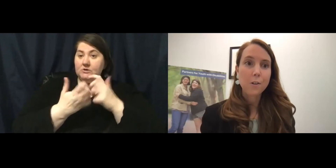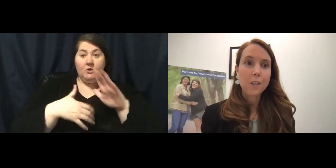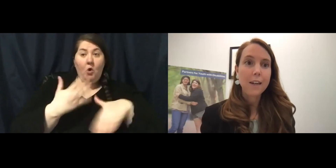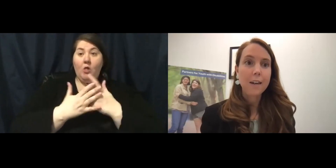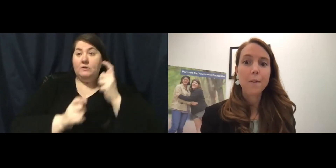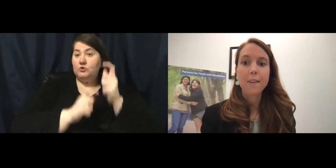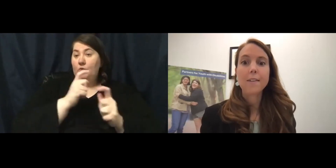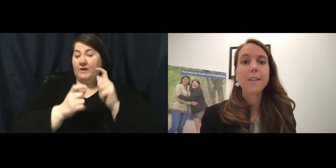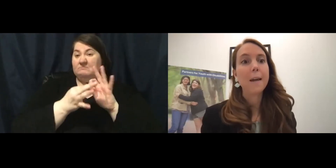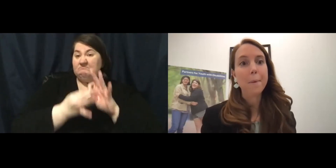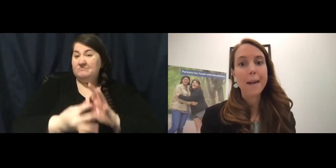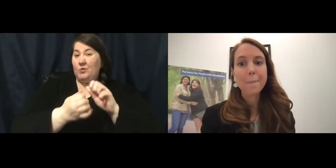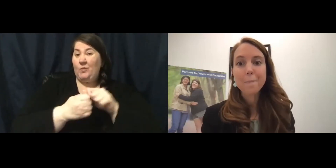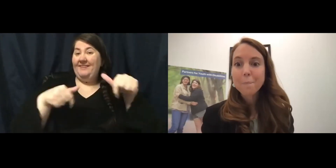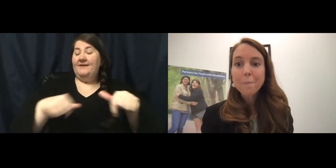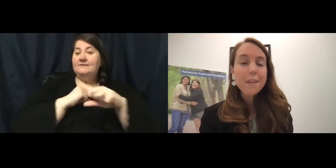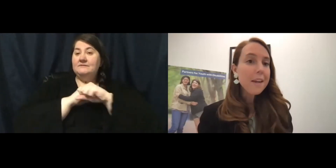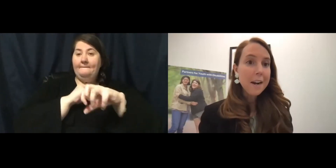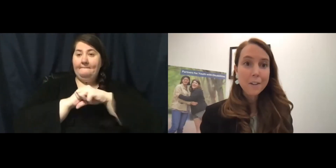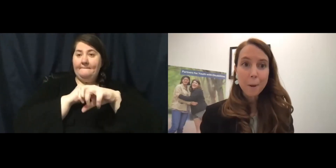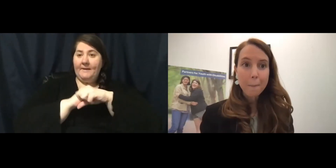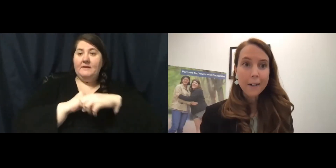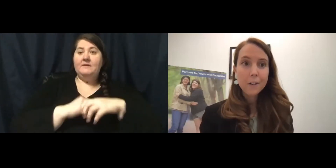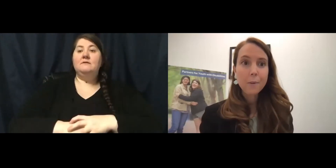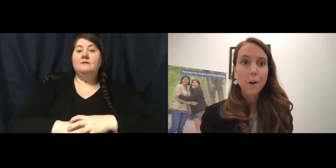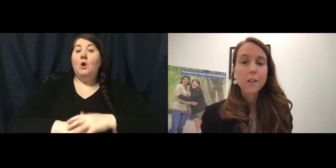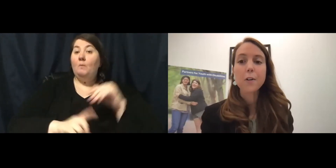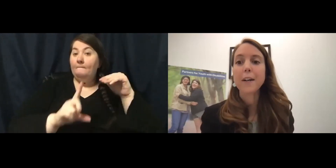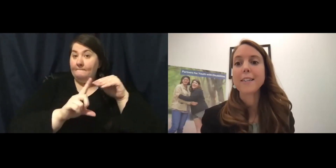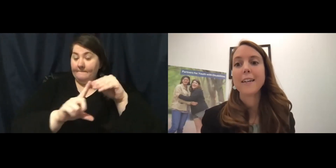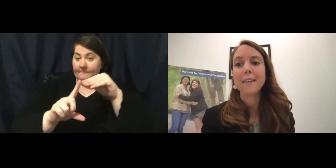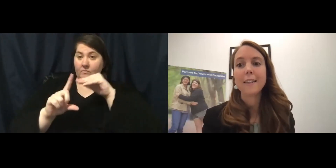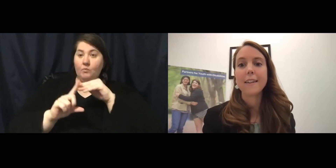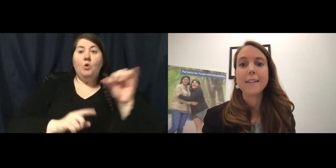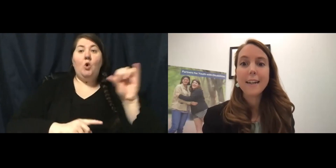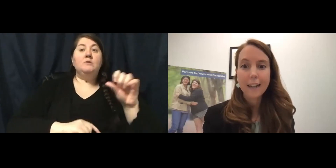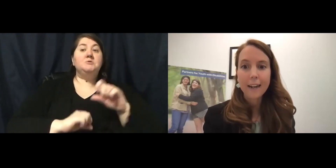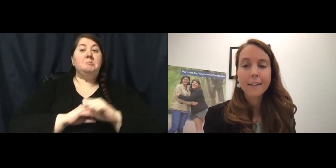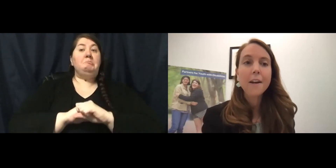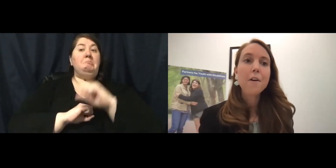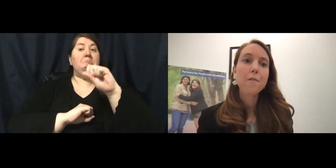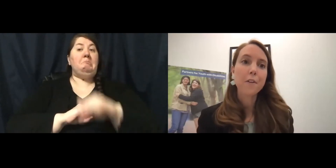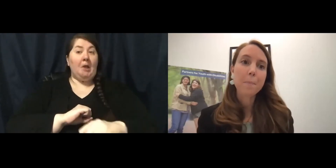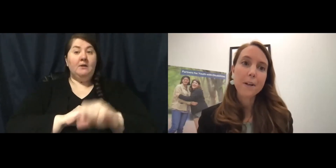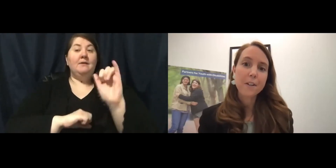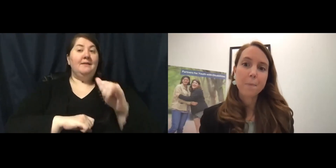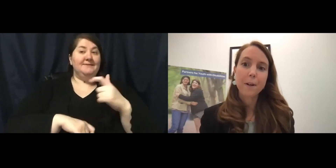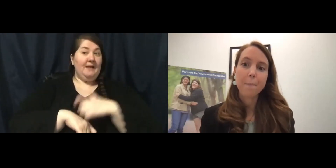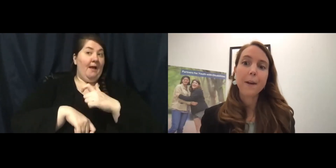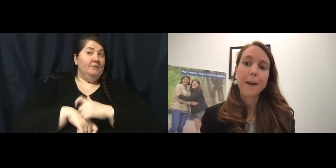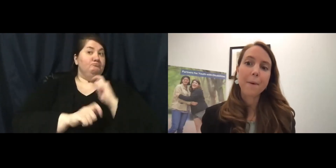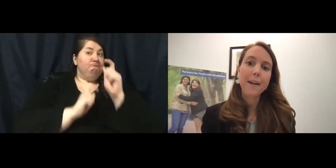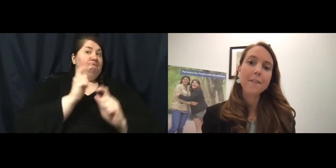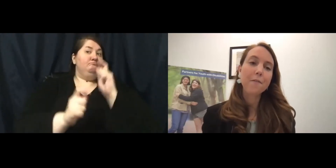associated with this campaign. And as a reminder, we've also extended the deadline for the peer-to